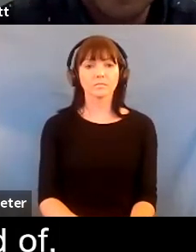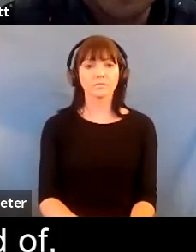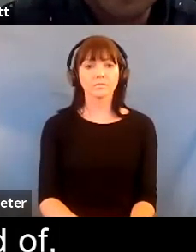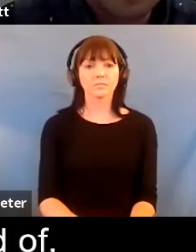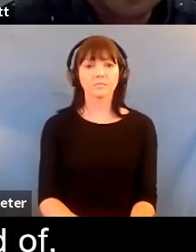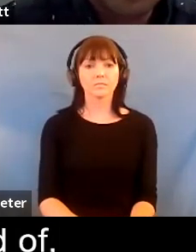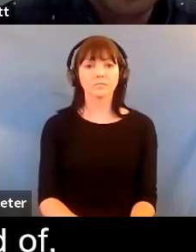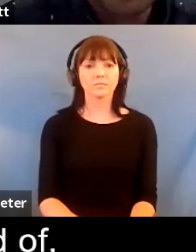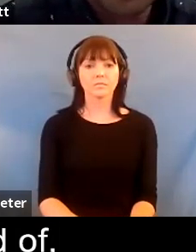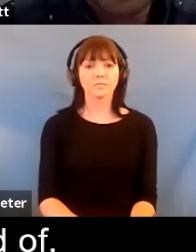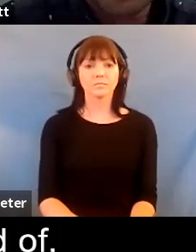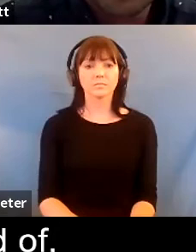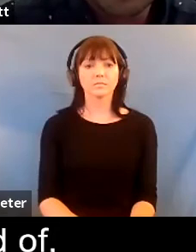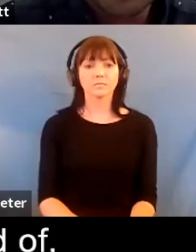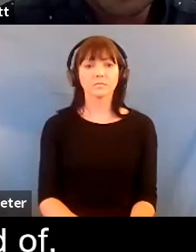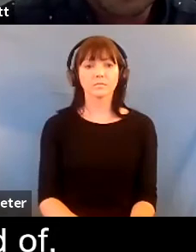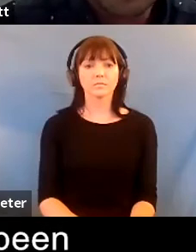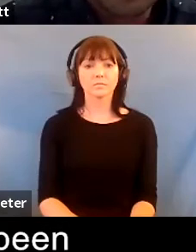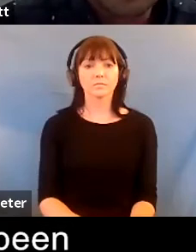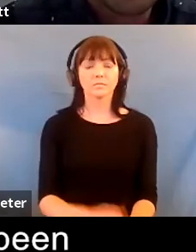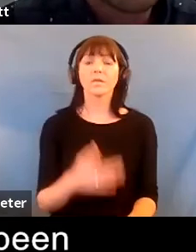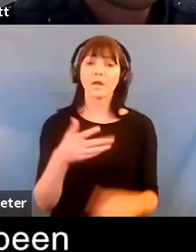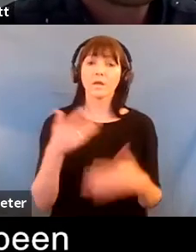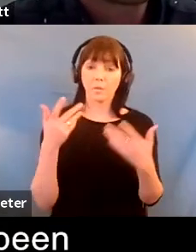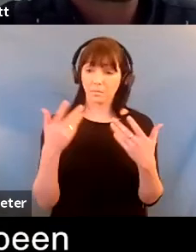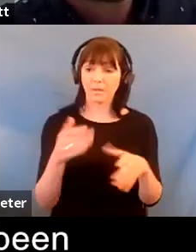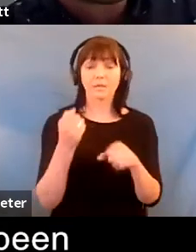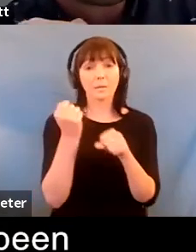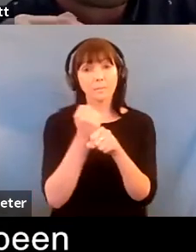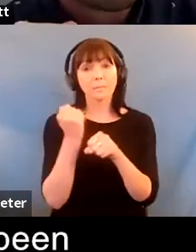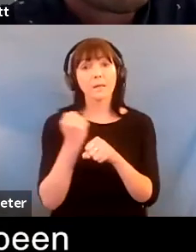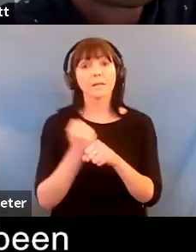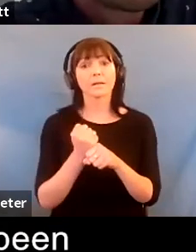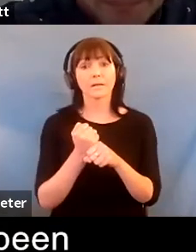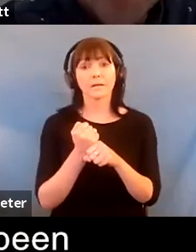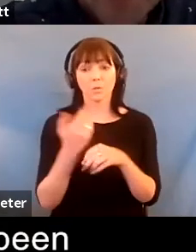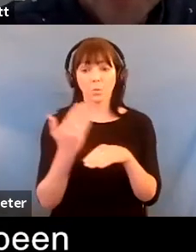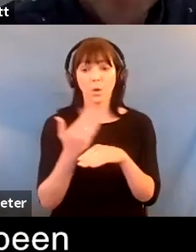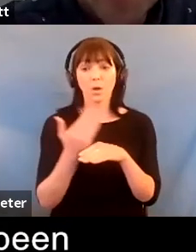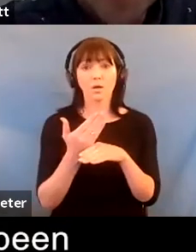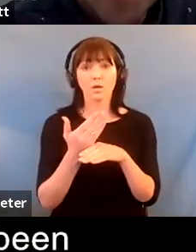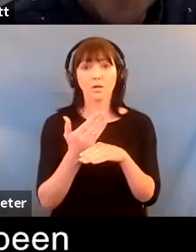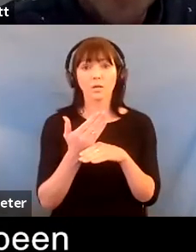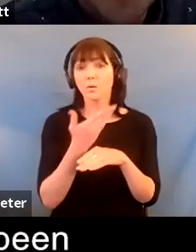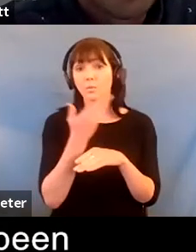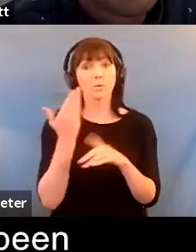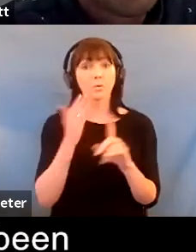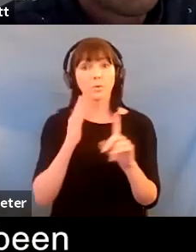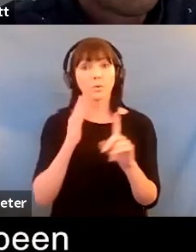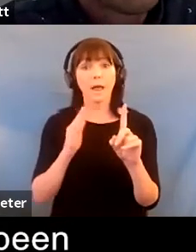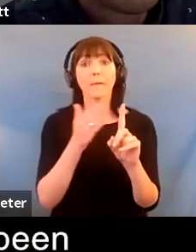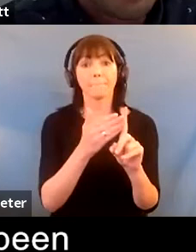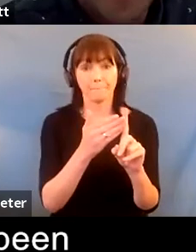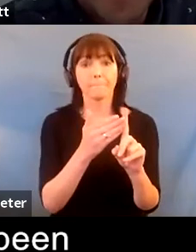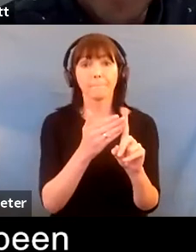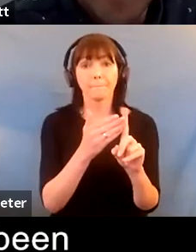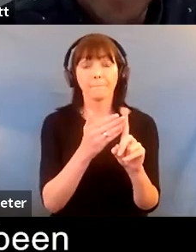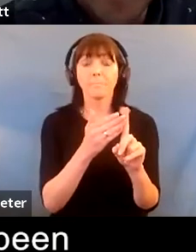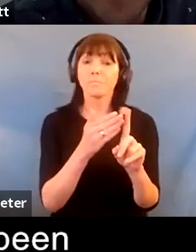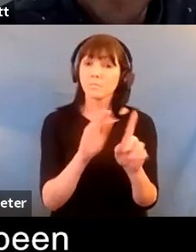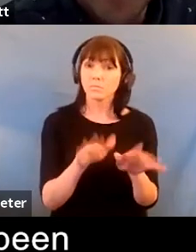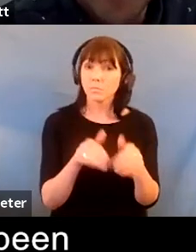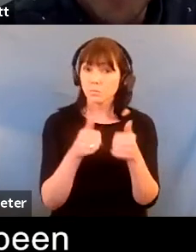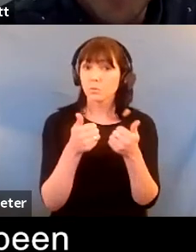time to make some stuff without any aim recently which has been quite good